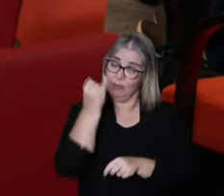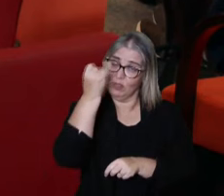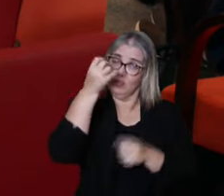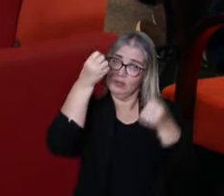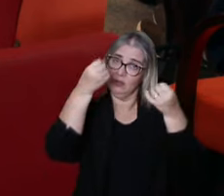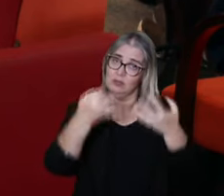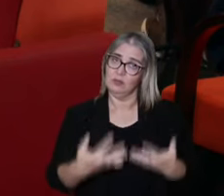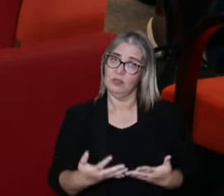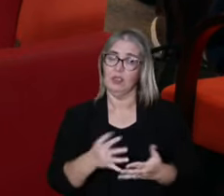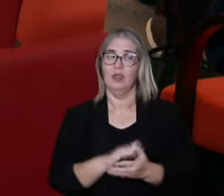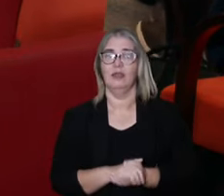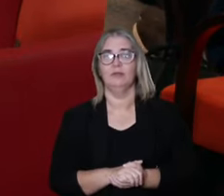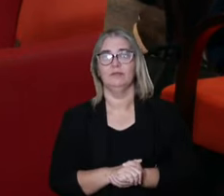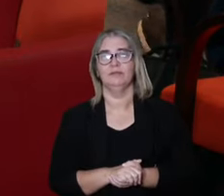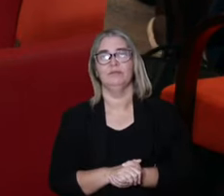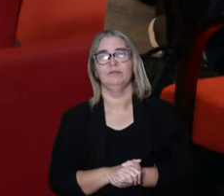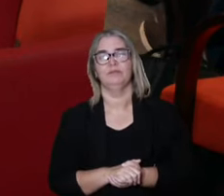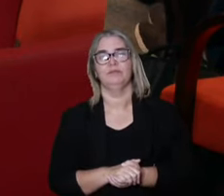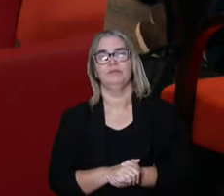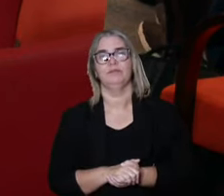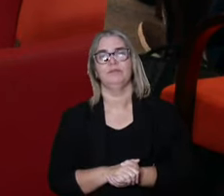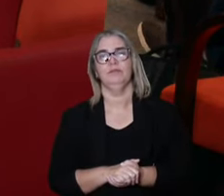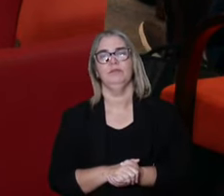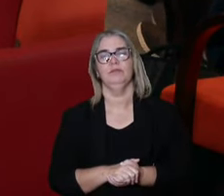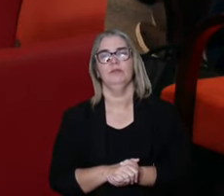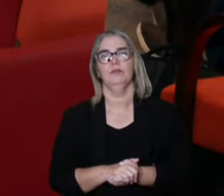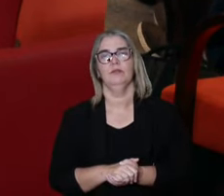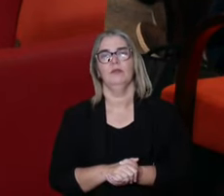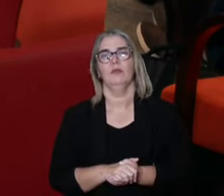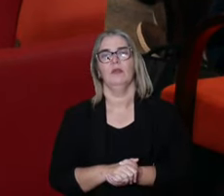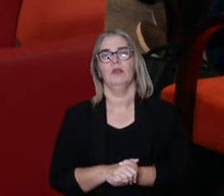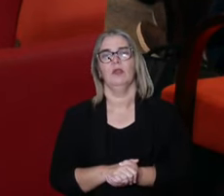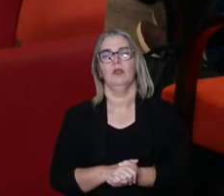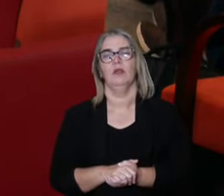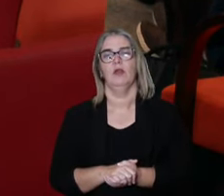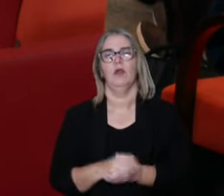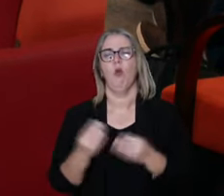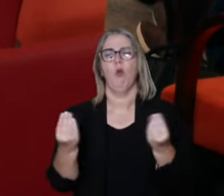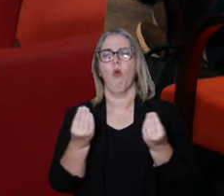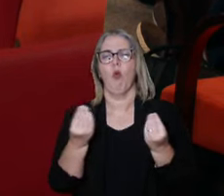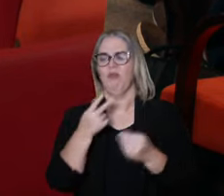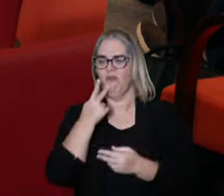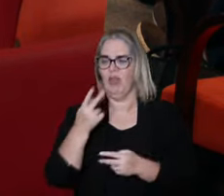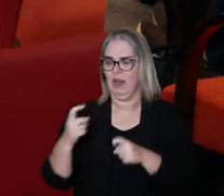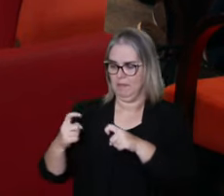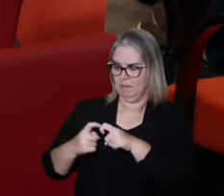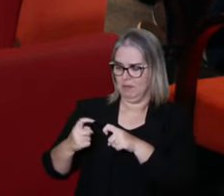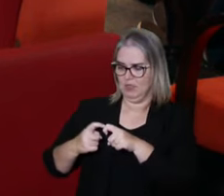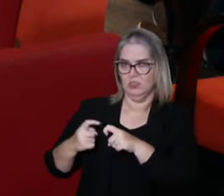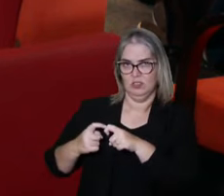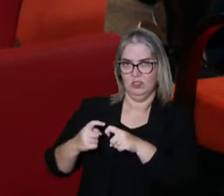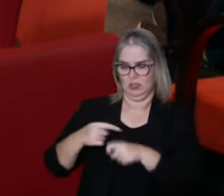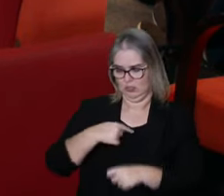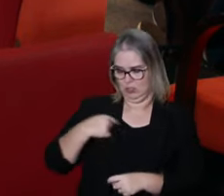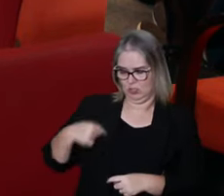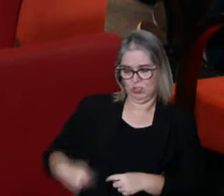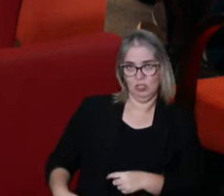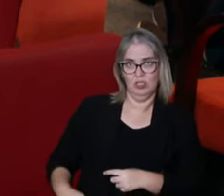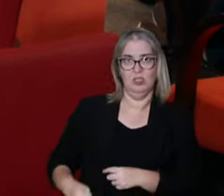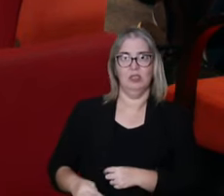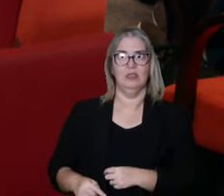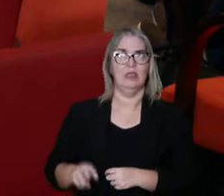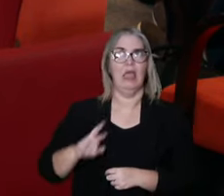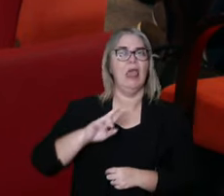Also, something that's important to mention, when we think in the traditional Chinese